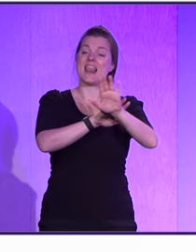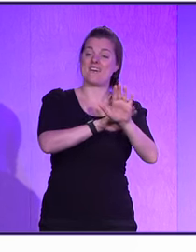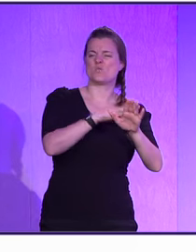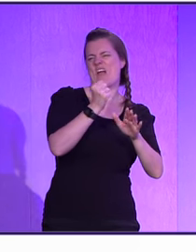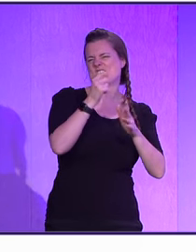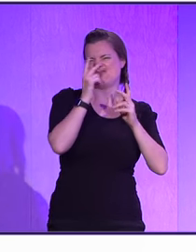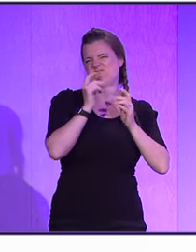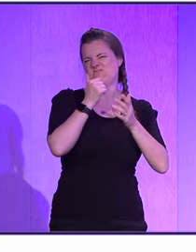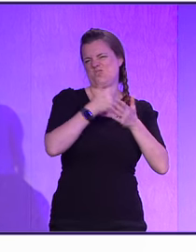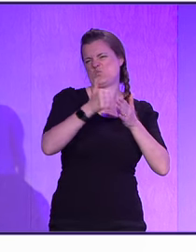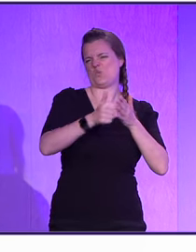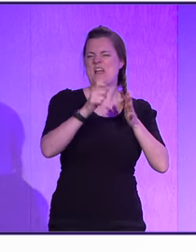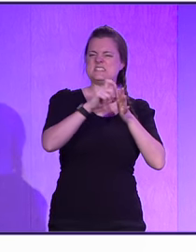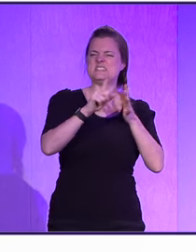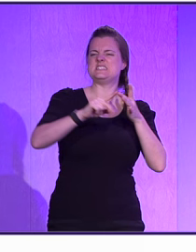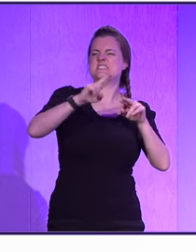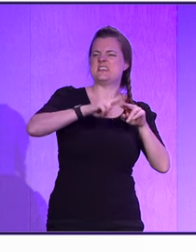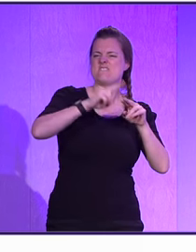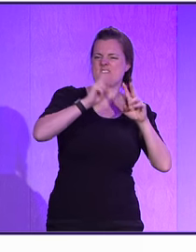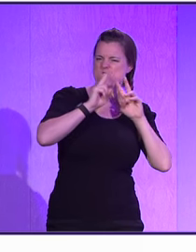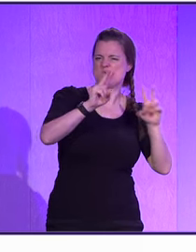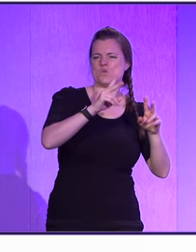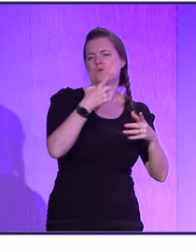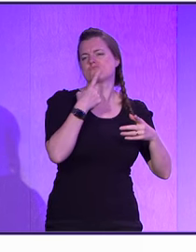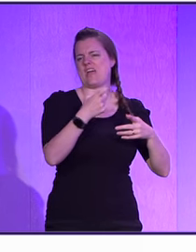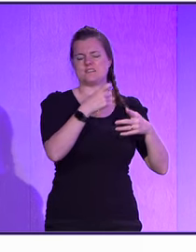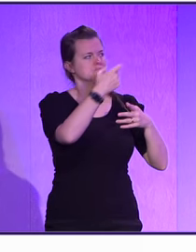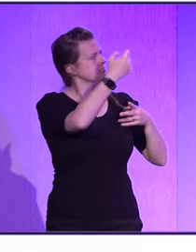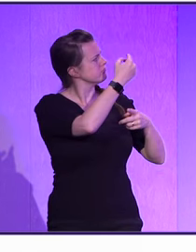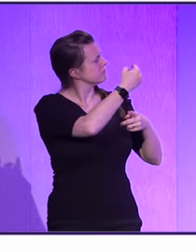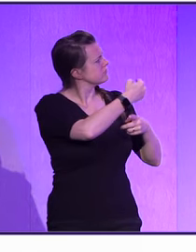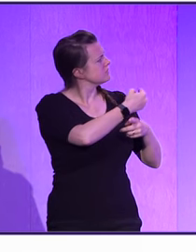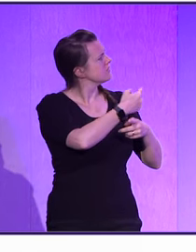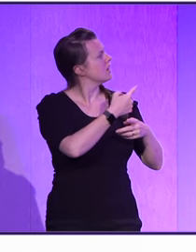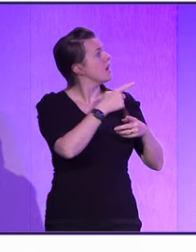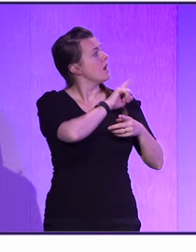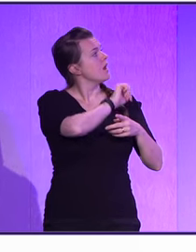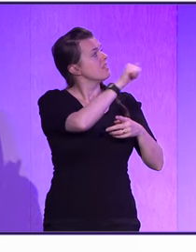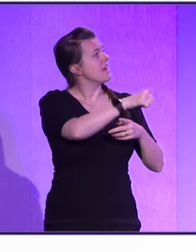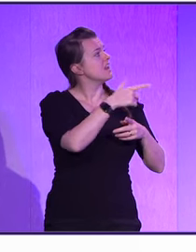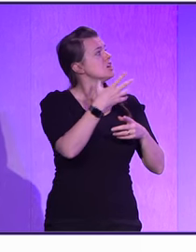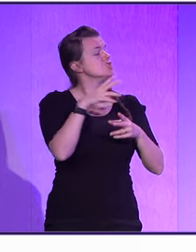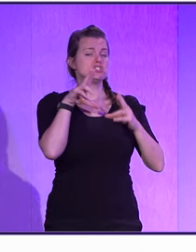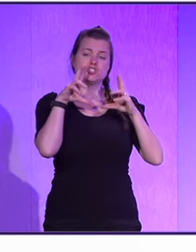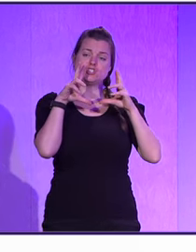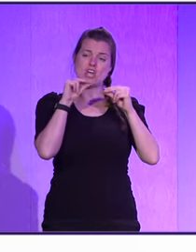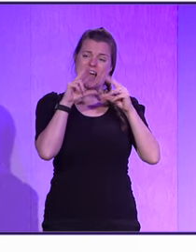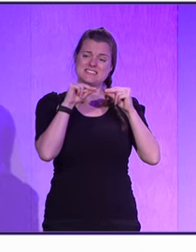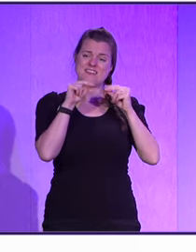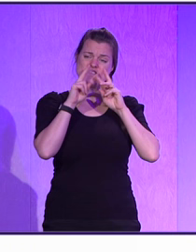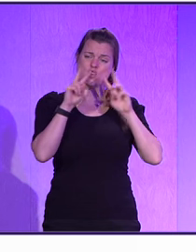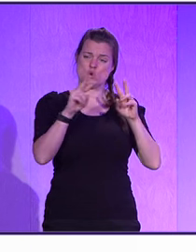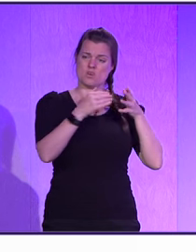like the typical diff view, red, green, kind of like highlighting the changes in the code. We have the chat view, sometimes that useful because it's